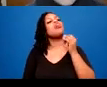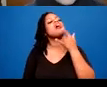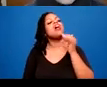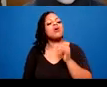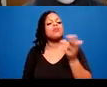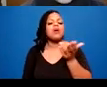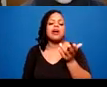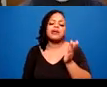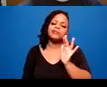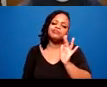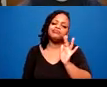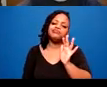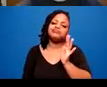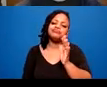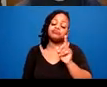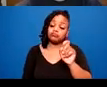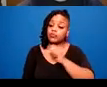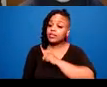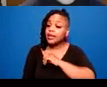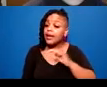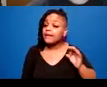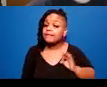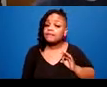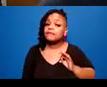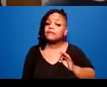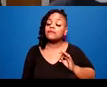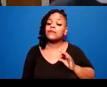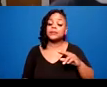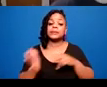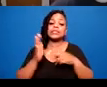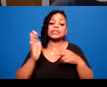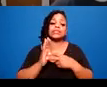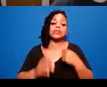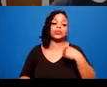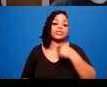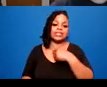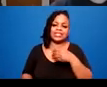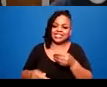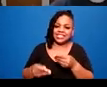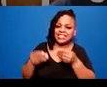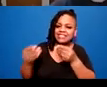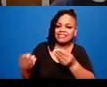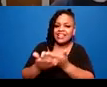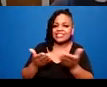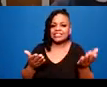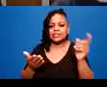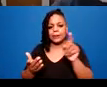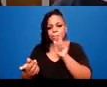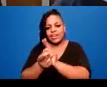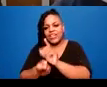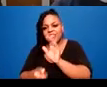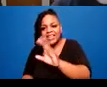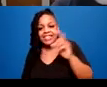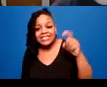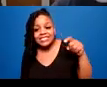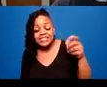benefits that can meet people's needs, specific and individual needs, not just